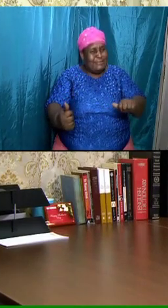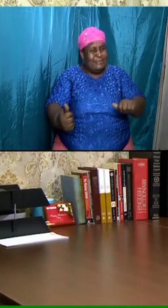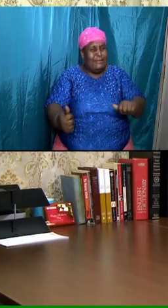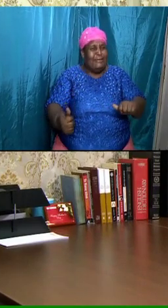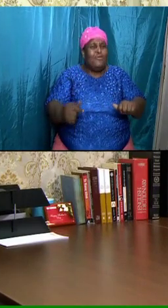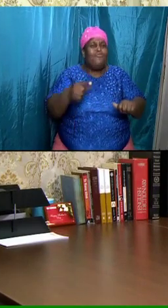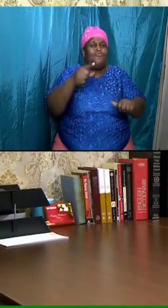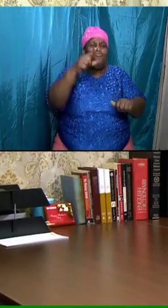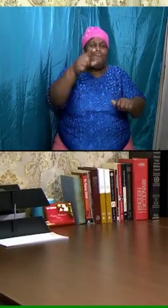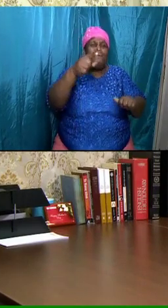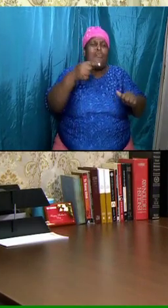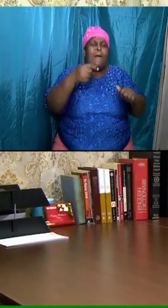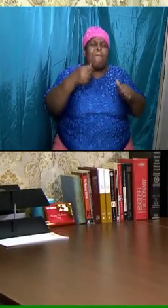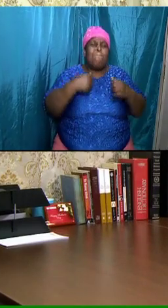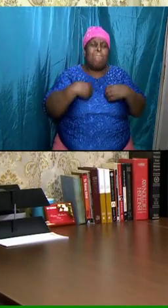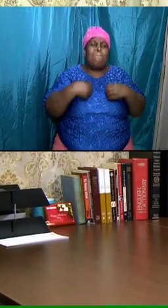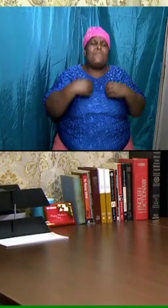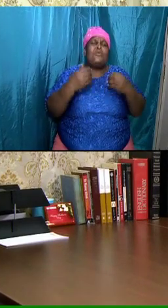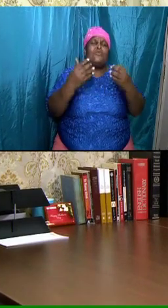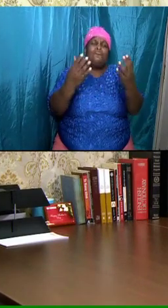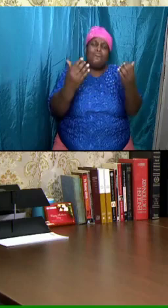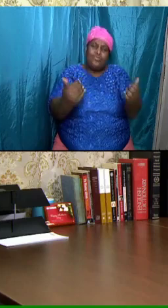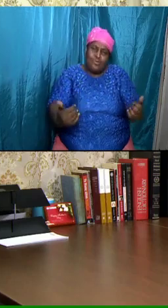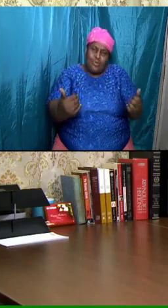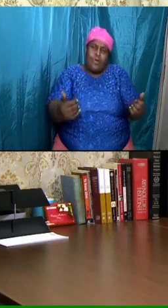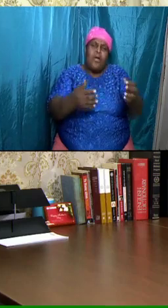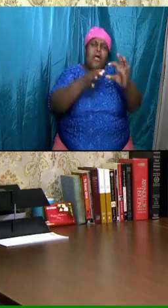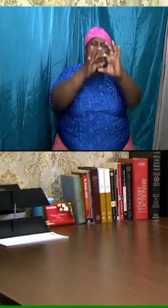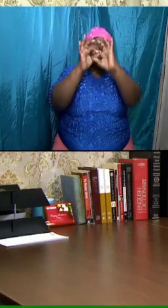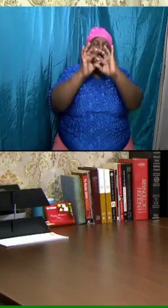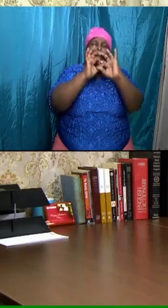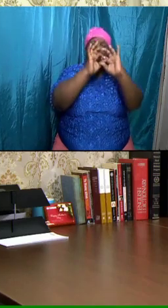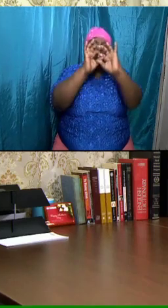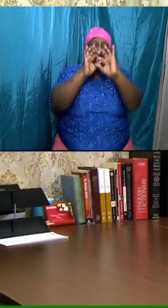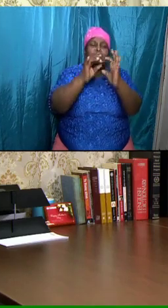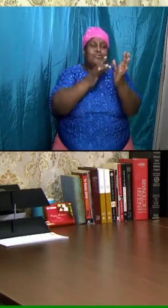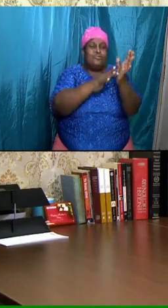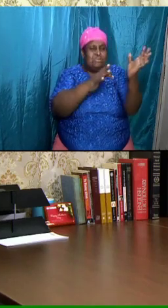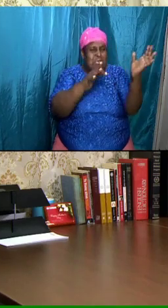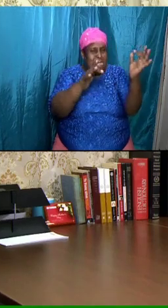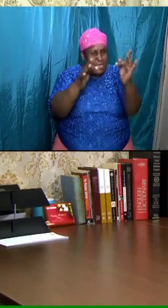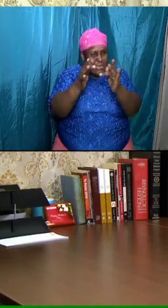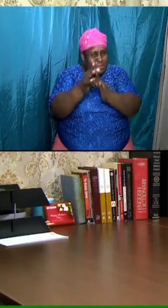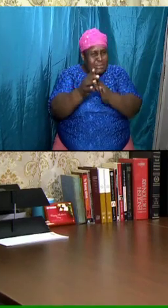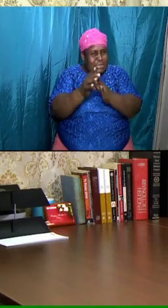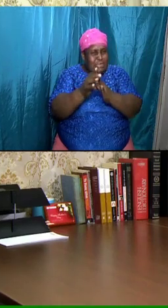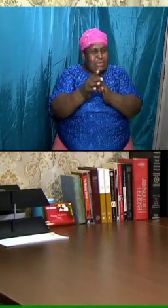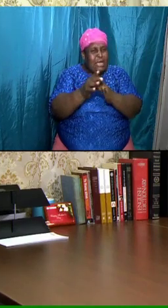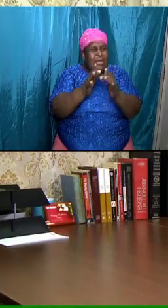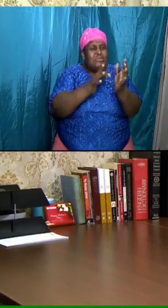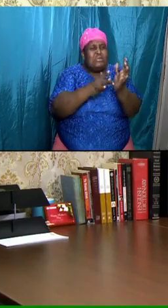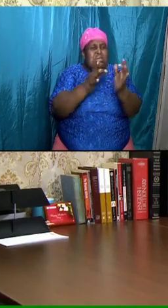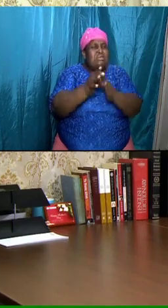and we were bethrotted to him we are exposed to him he left us